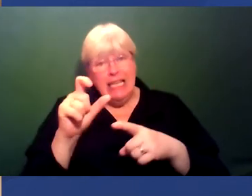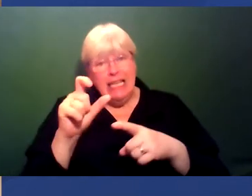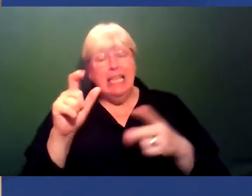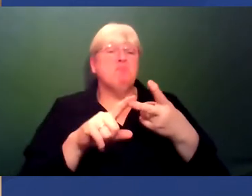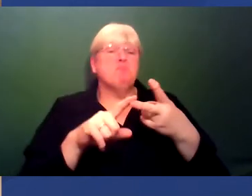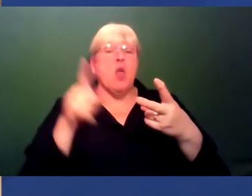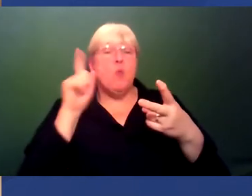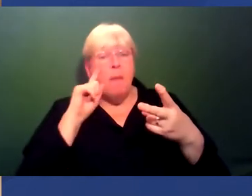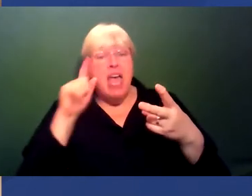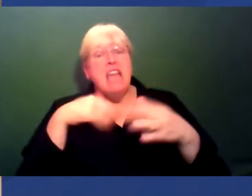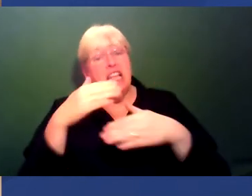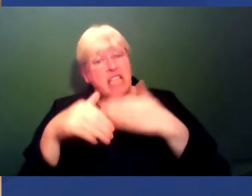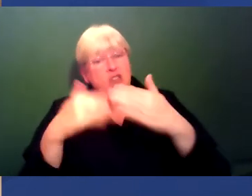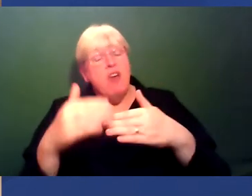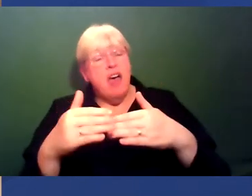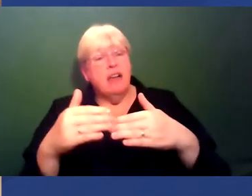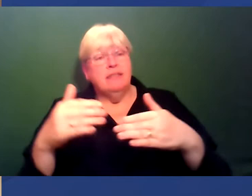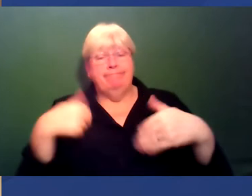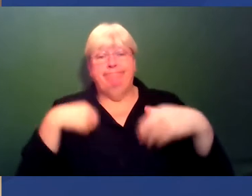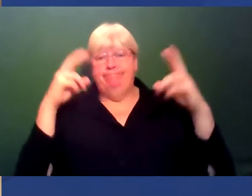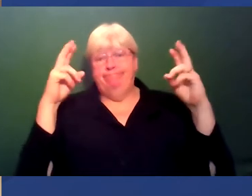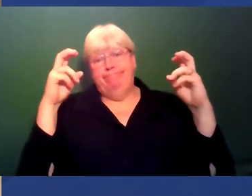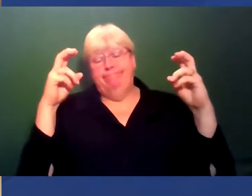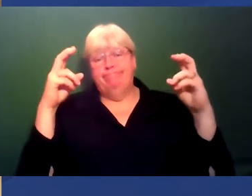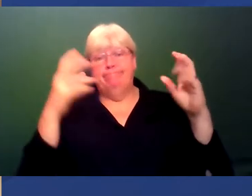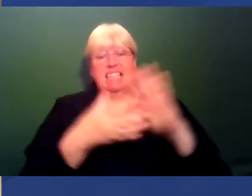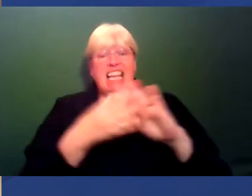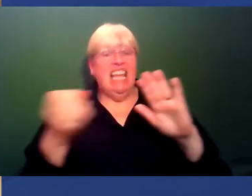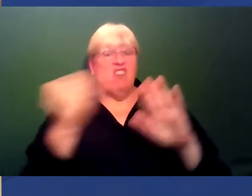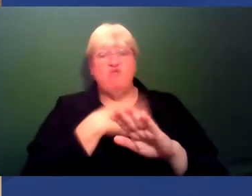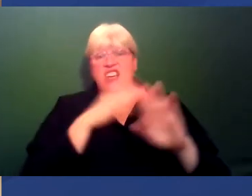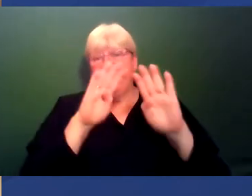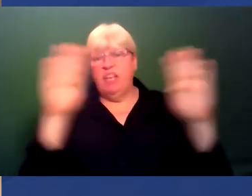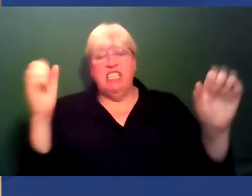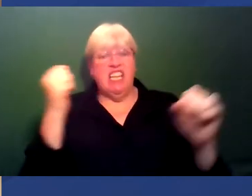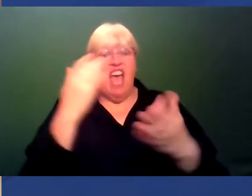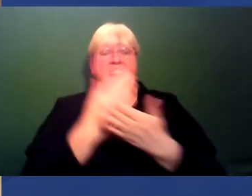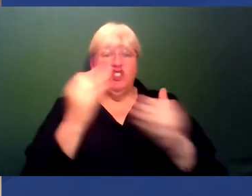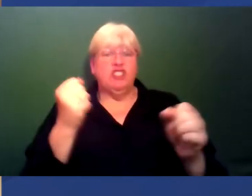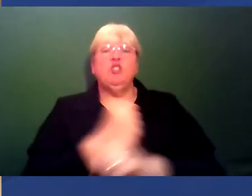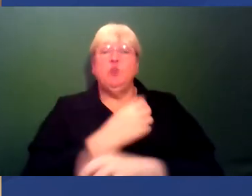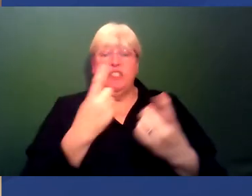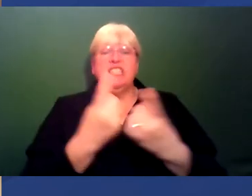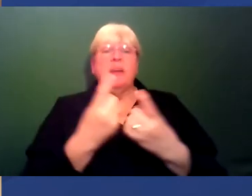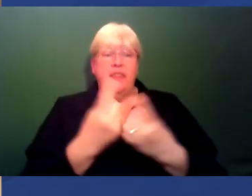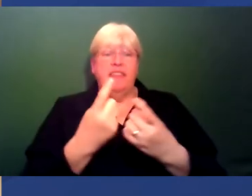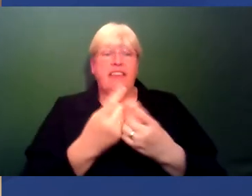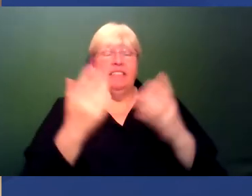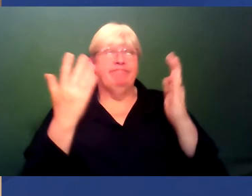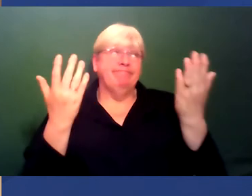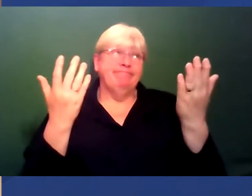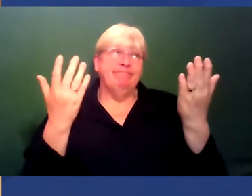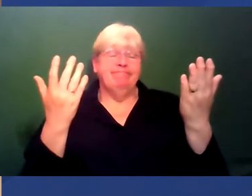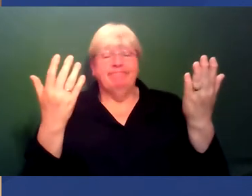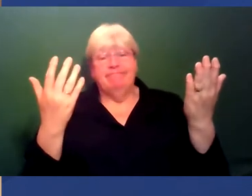Yeah, I mean, my headline answer to that is just get rid of all committees and actually do something, right? I think I'm just,